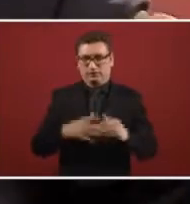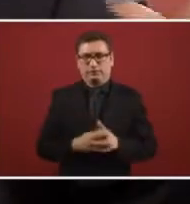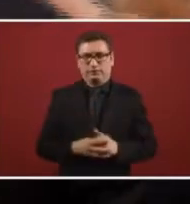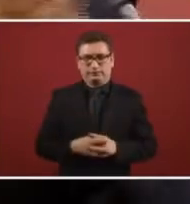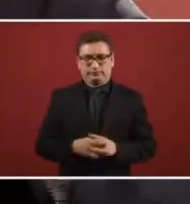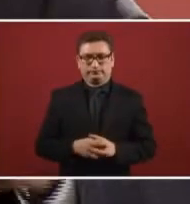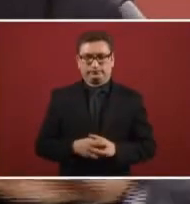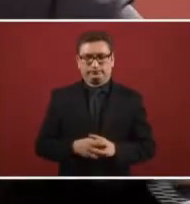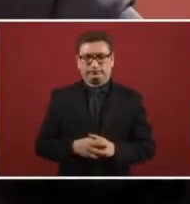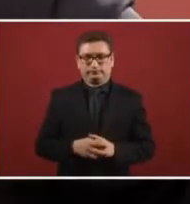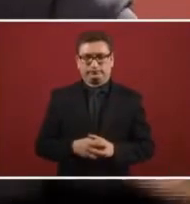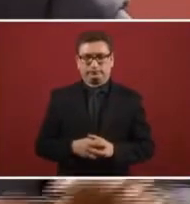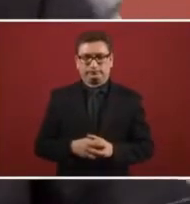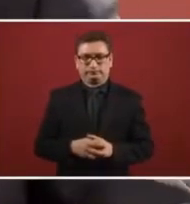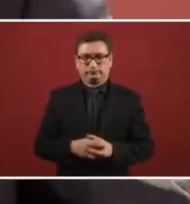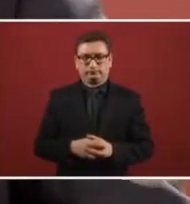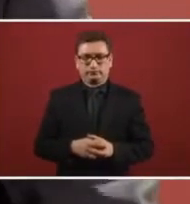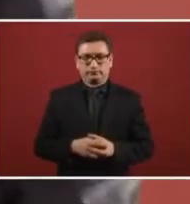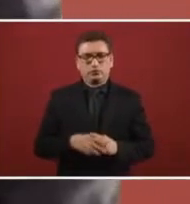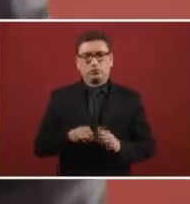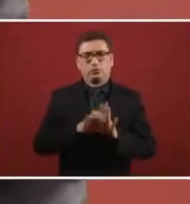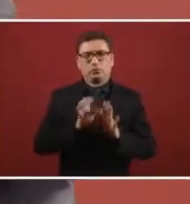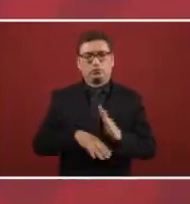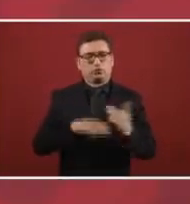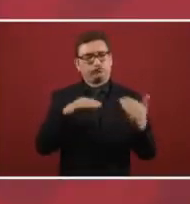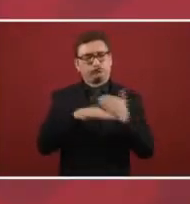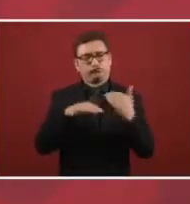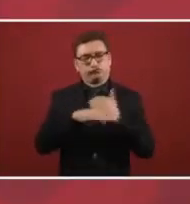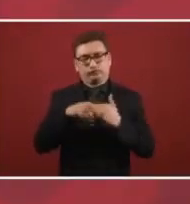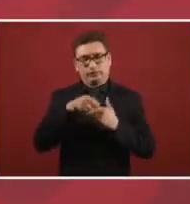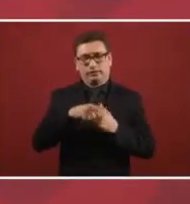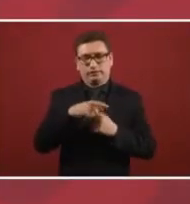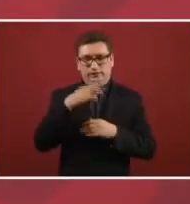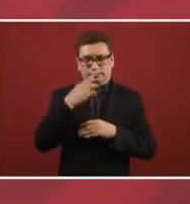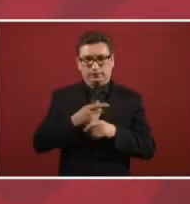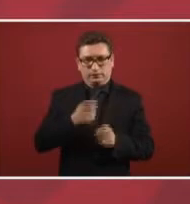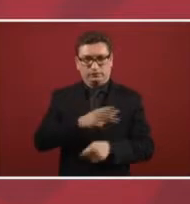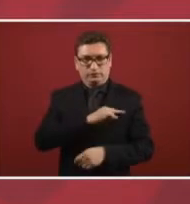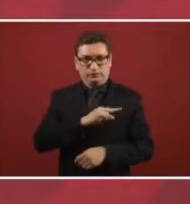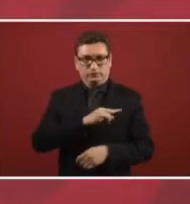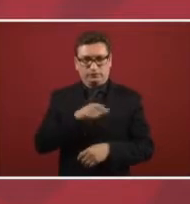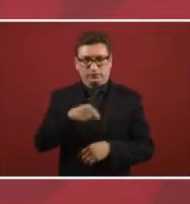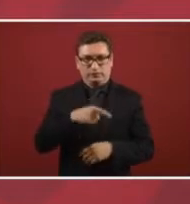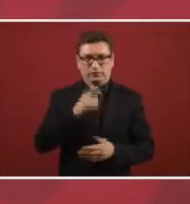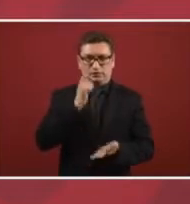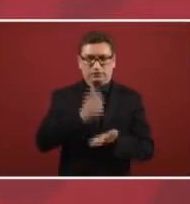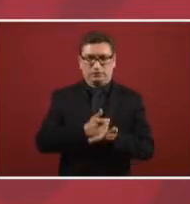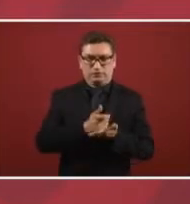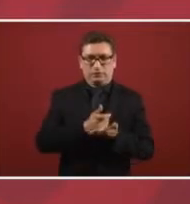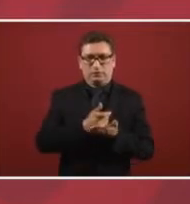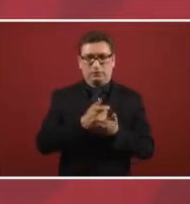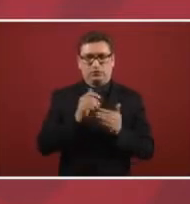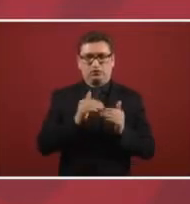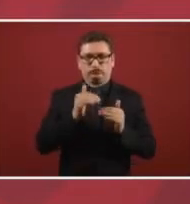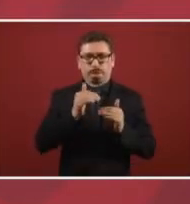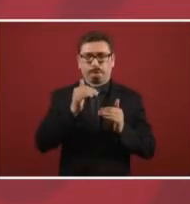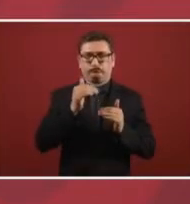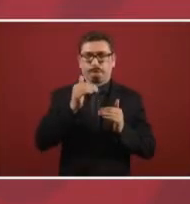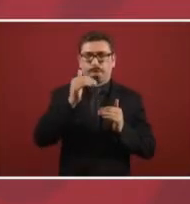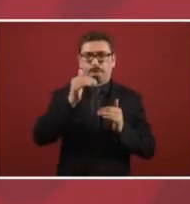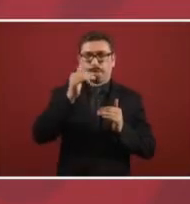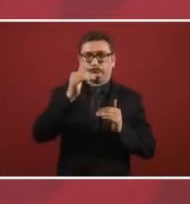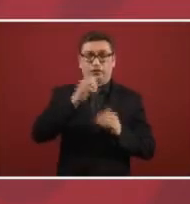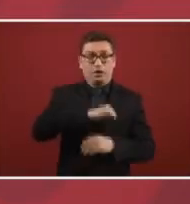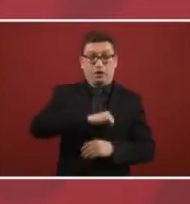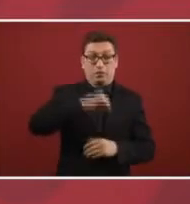That if there is a road that has a concession where the tariff is